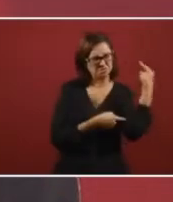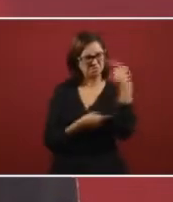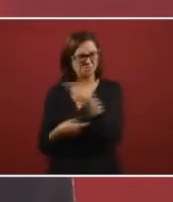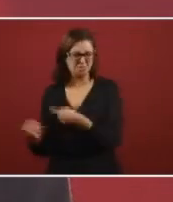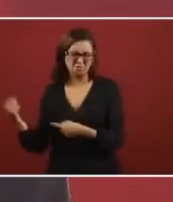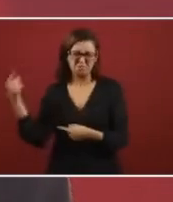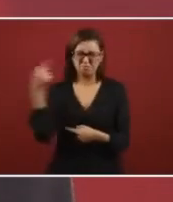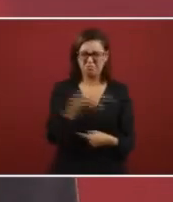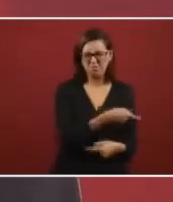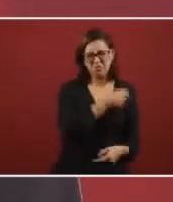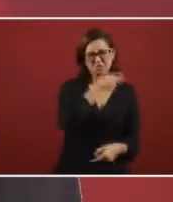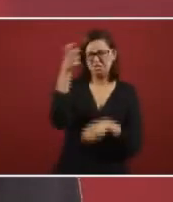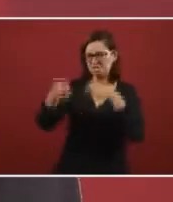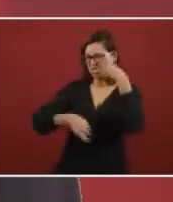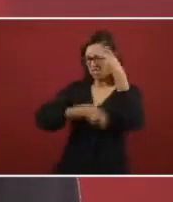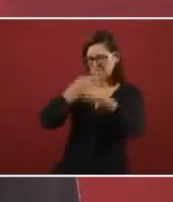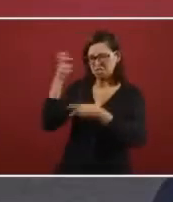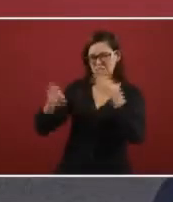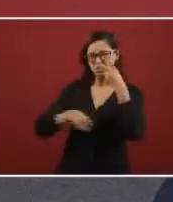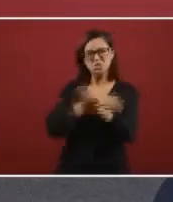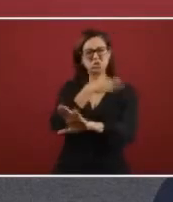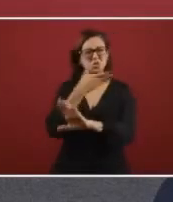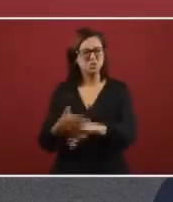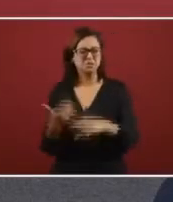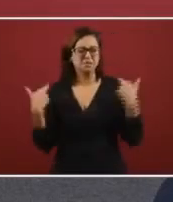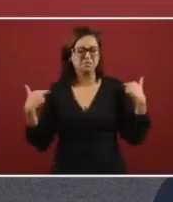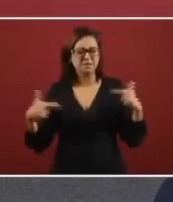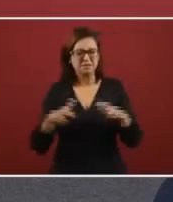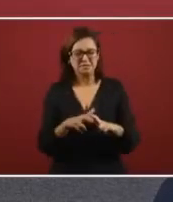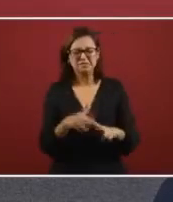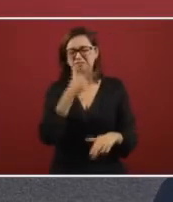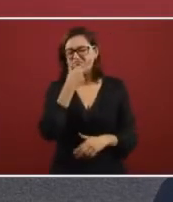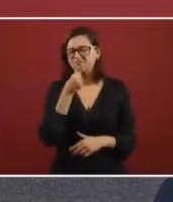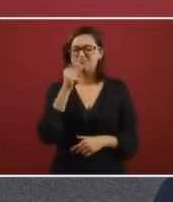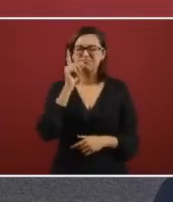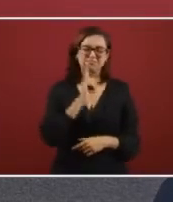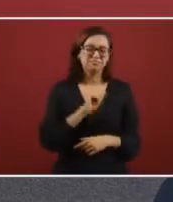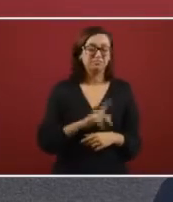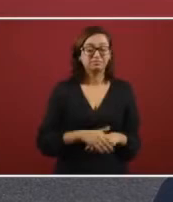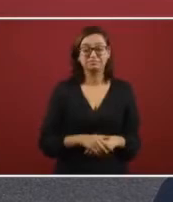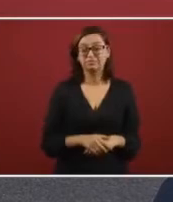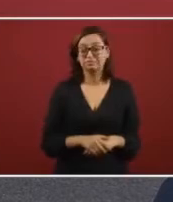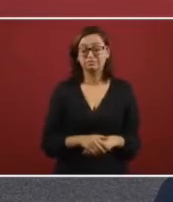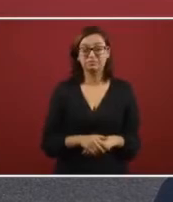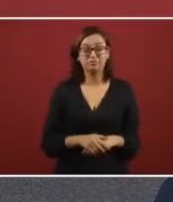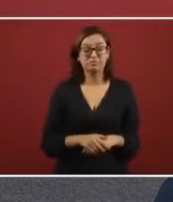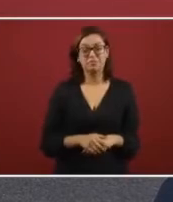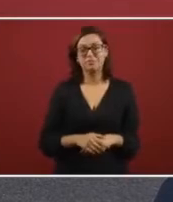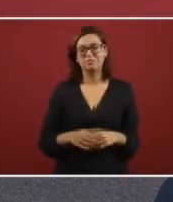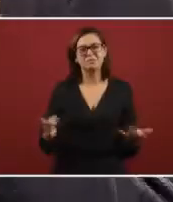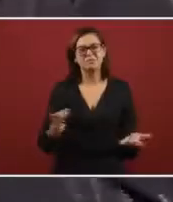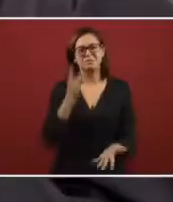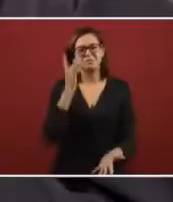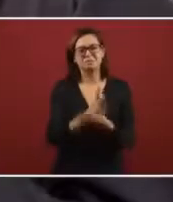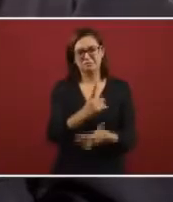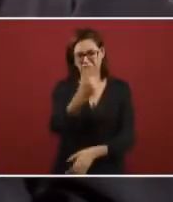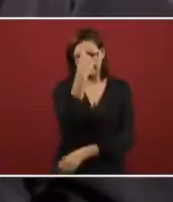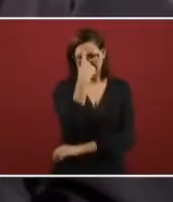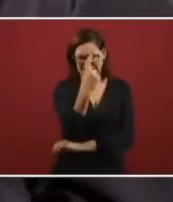and with discord, and lack of prestige for the teachers. And all this,